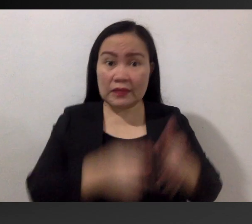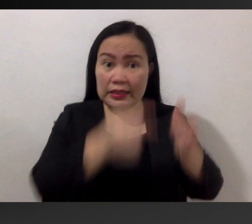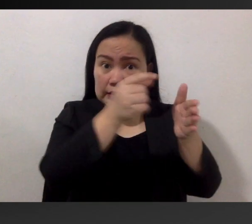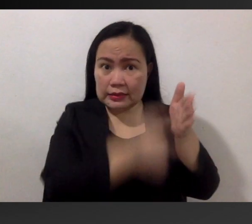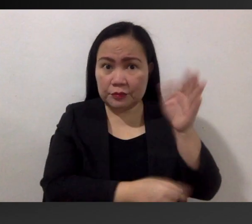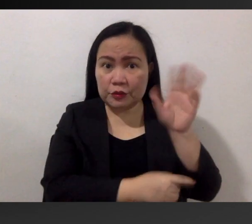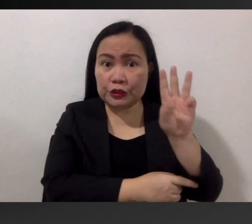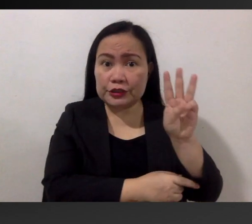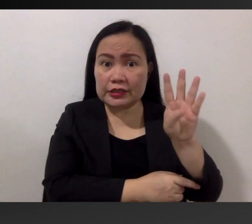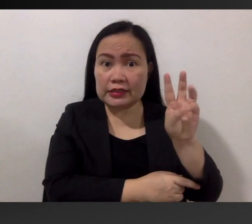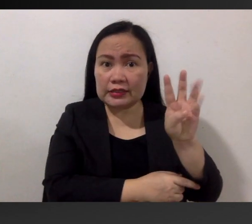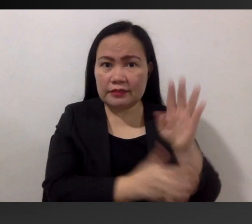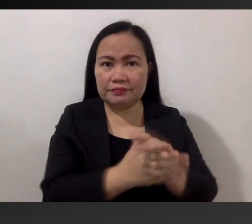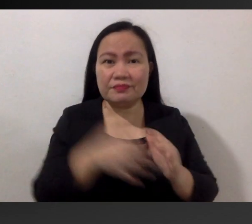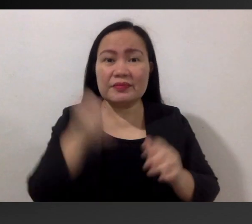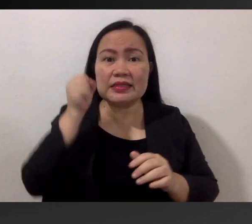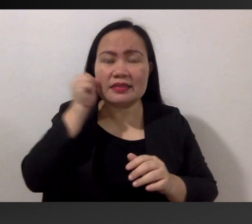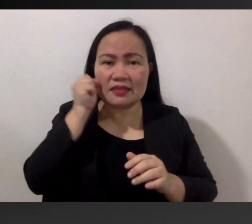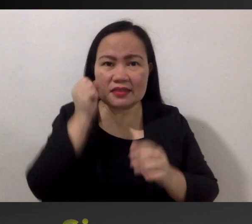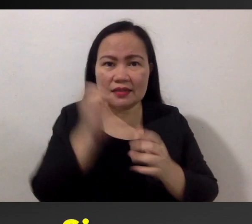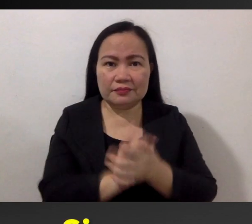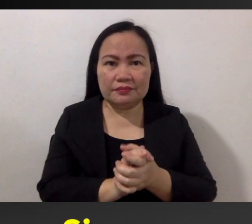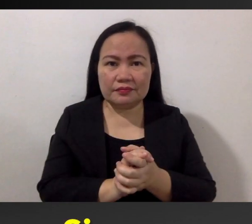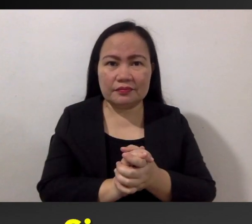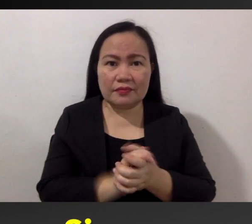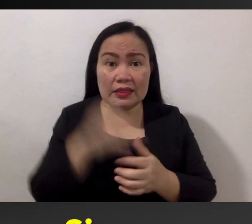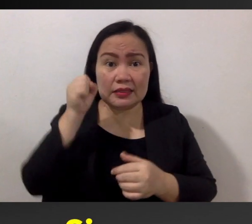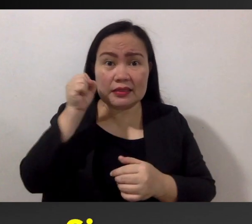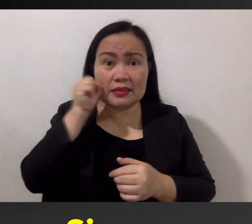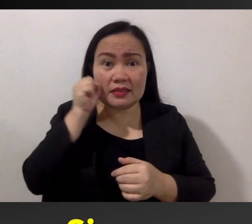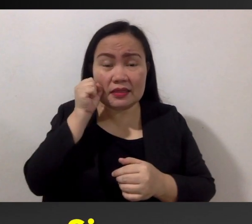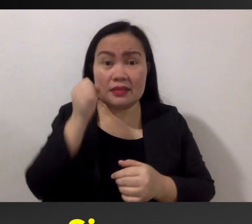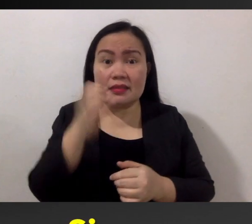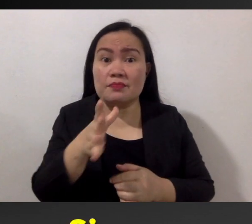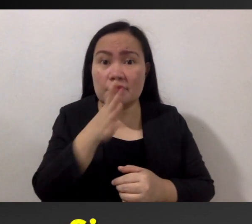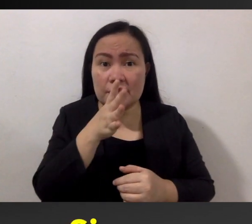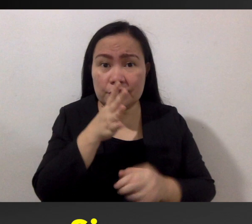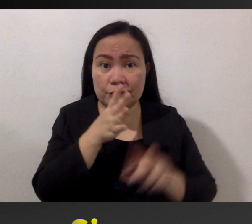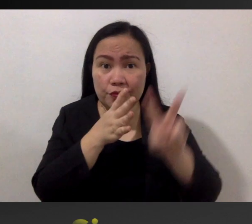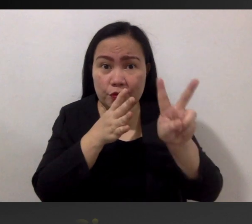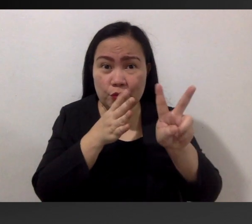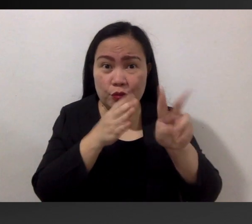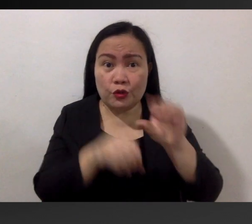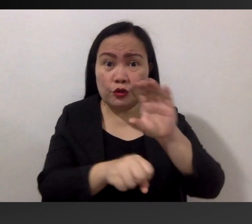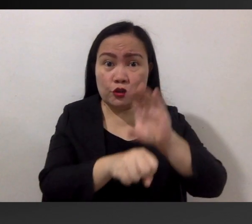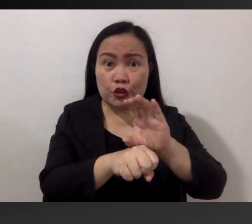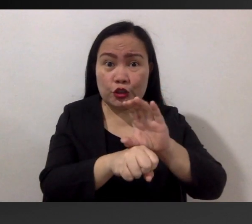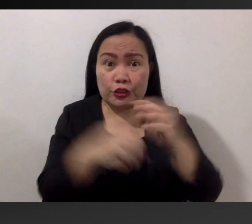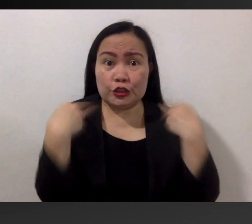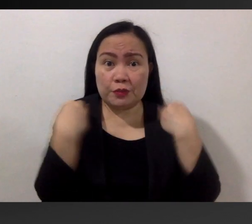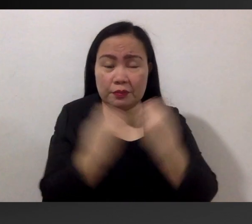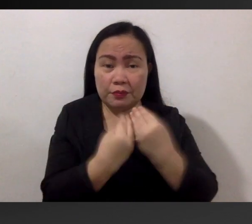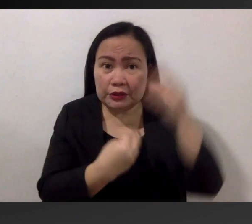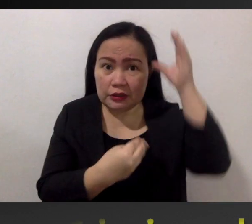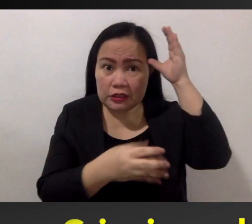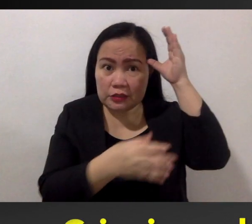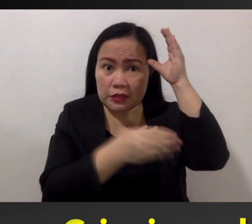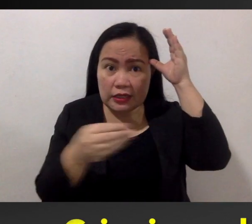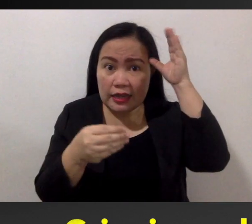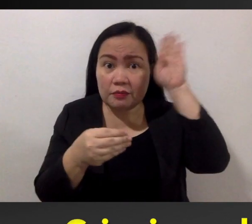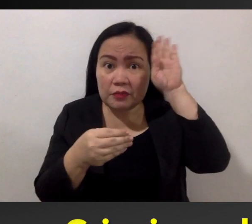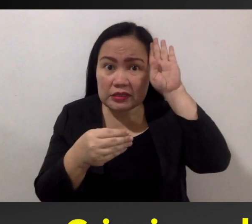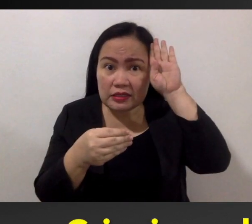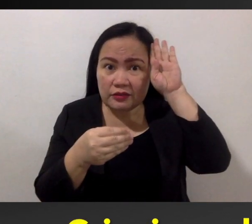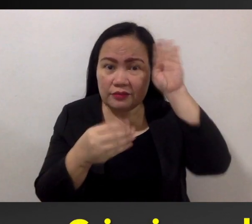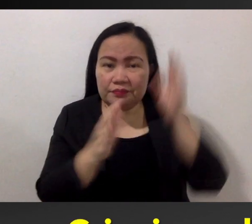Chapter 16, Sisa Sisa is the mother of two church members, Crispine and